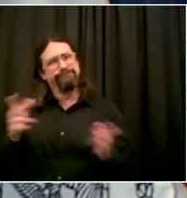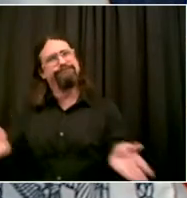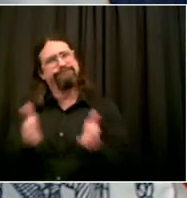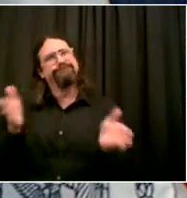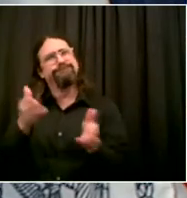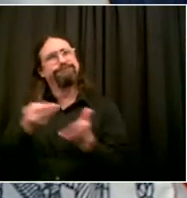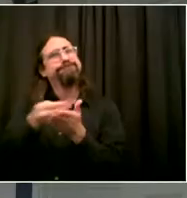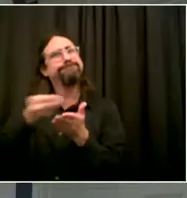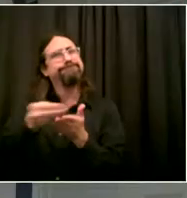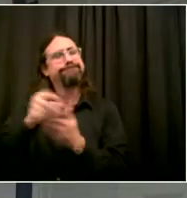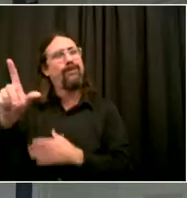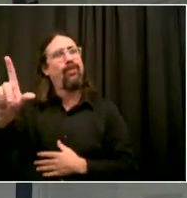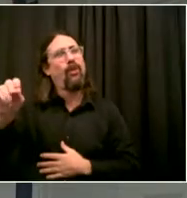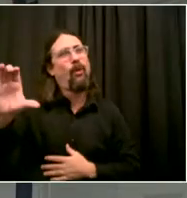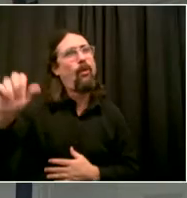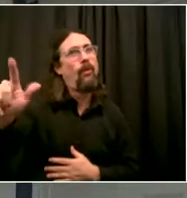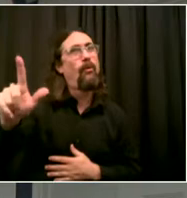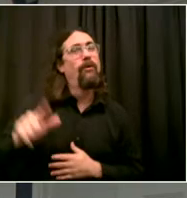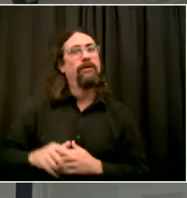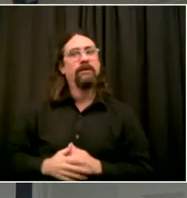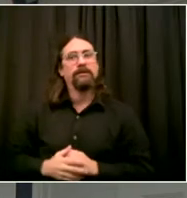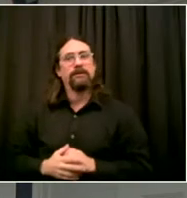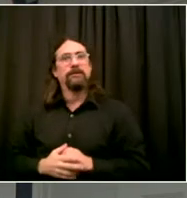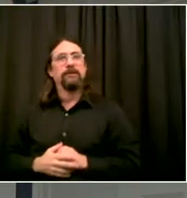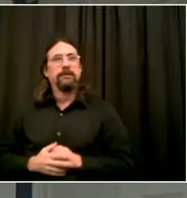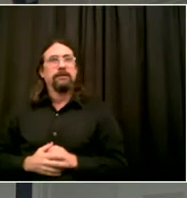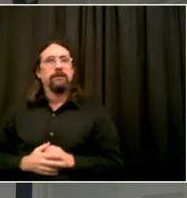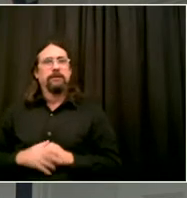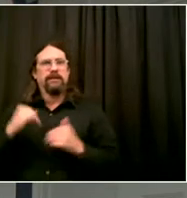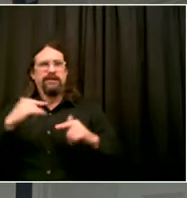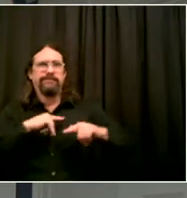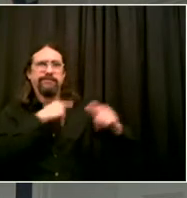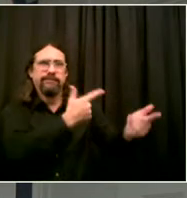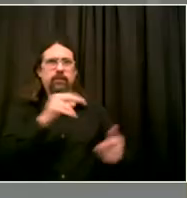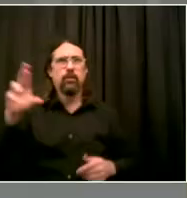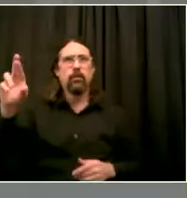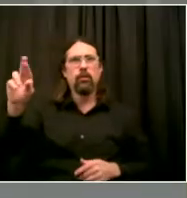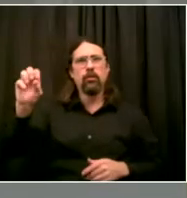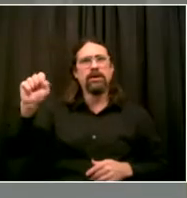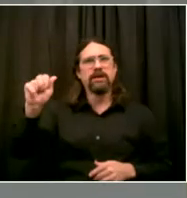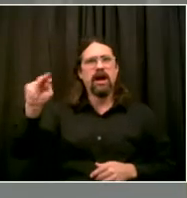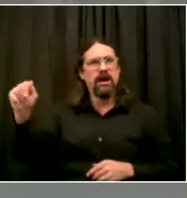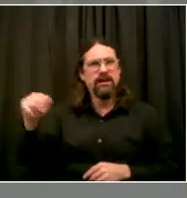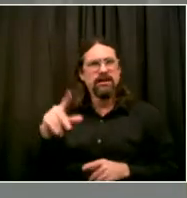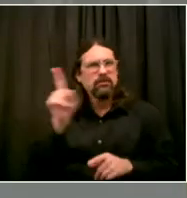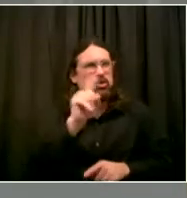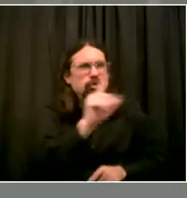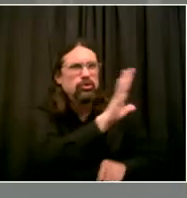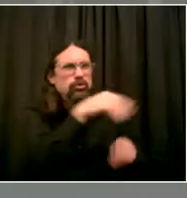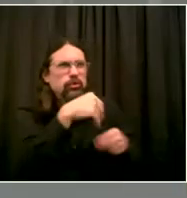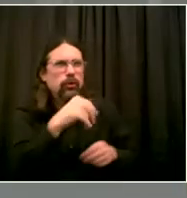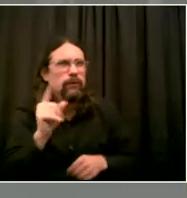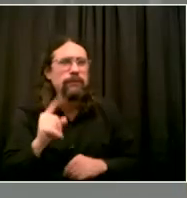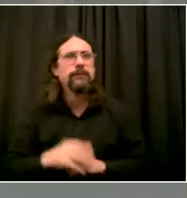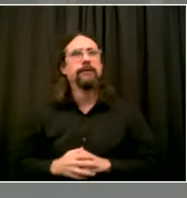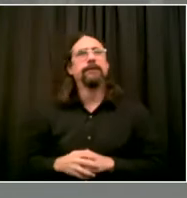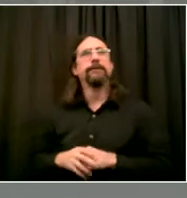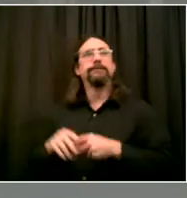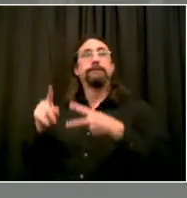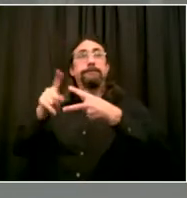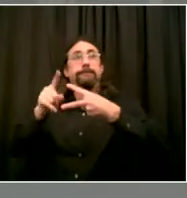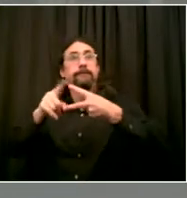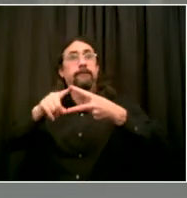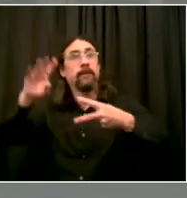where you're located again. Okay. This is Fajas La Grenoie located at 55 West, 181st Street, Washington Heights.